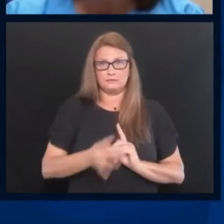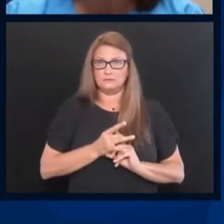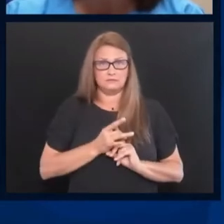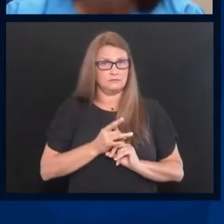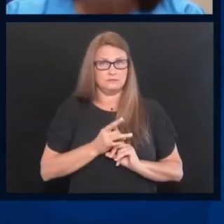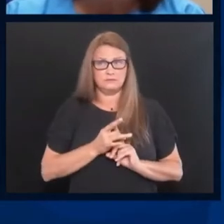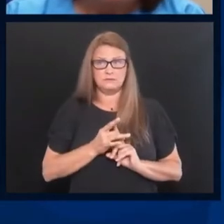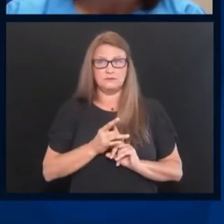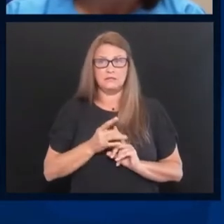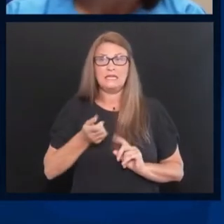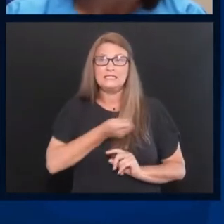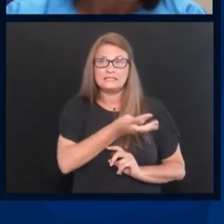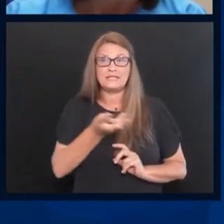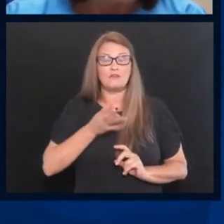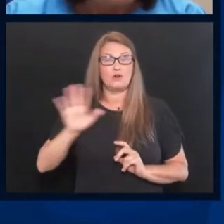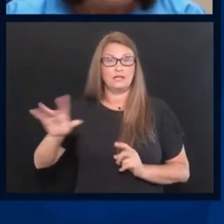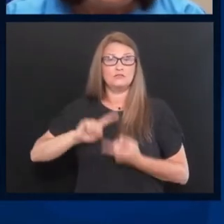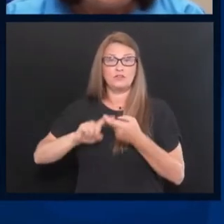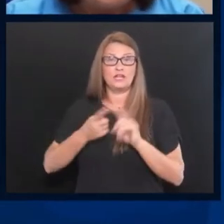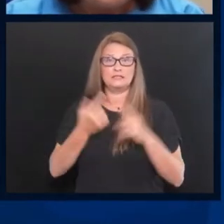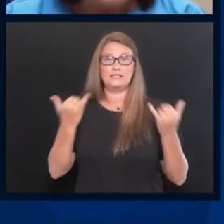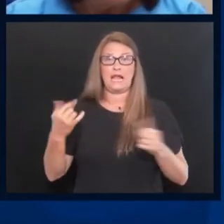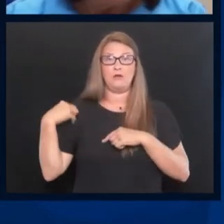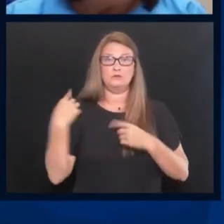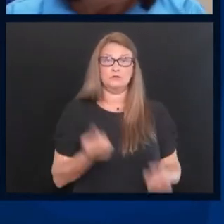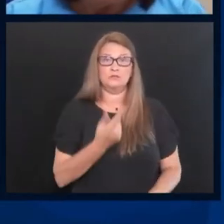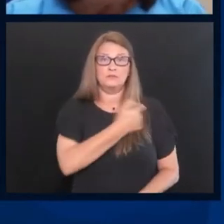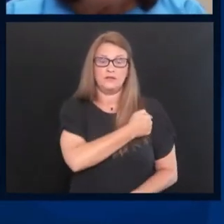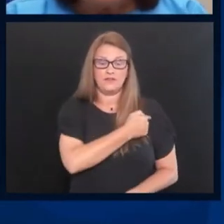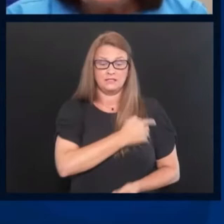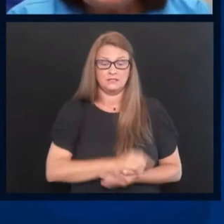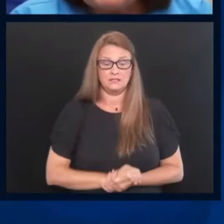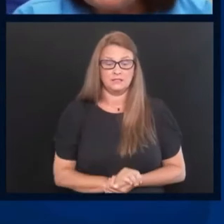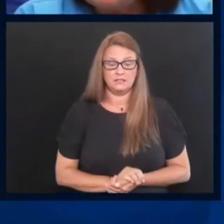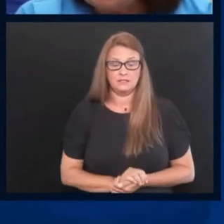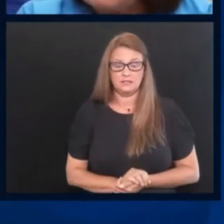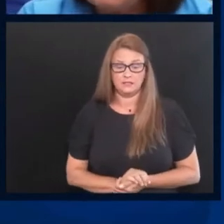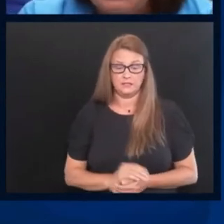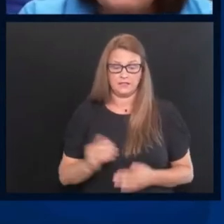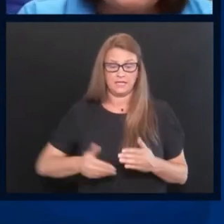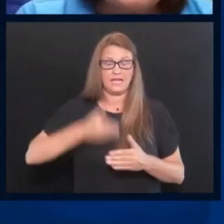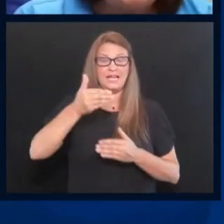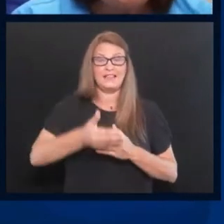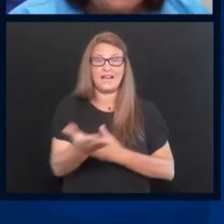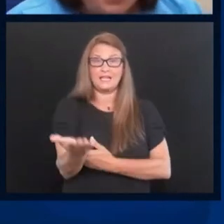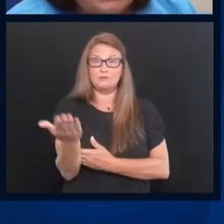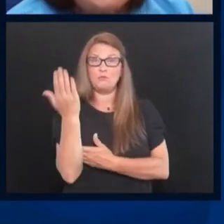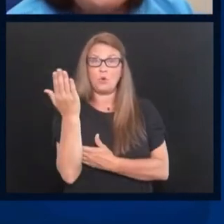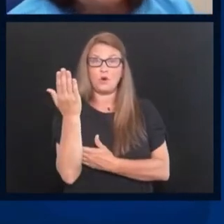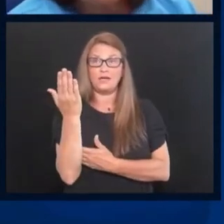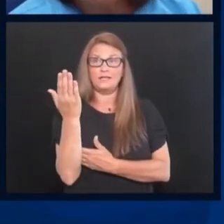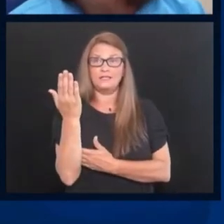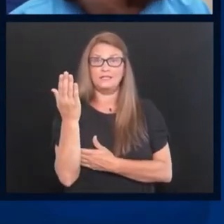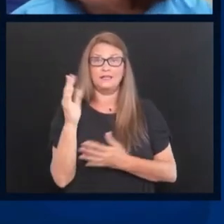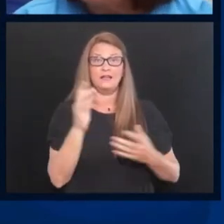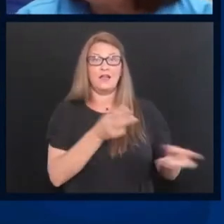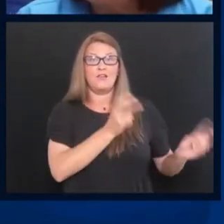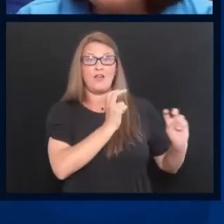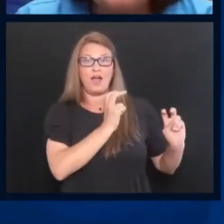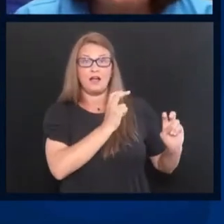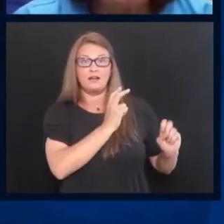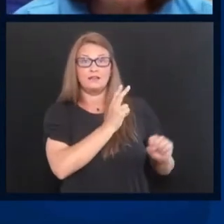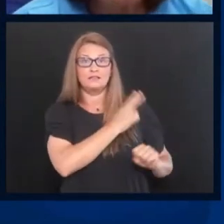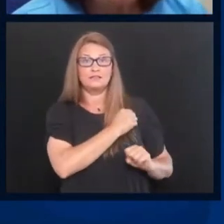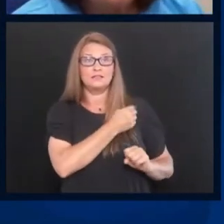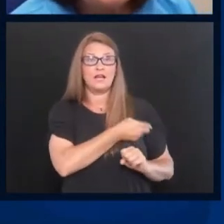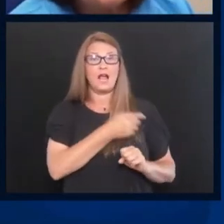vaccinated since that time. But the next morning after Joey went to the hospital, I received a call from Dr.